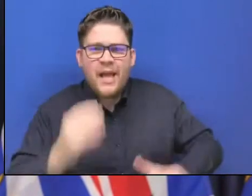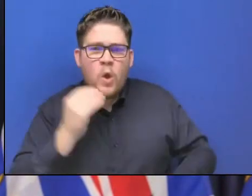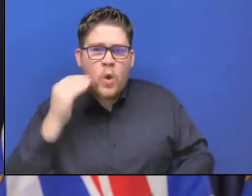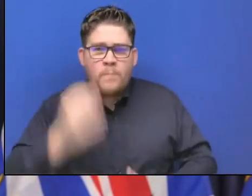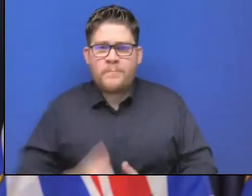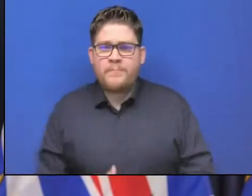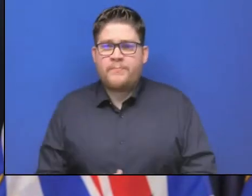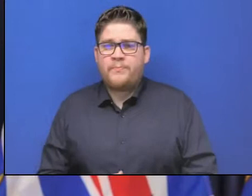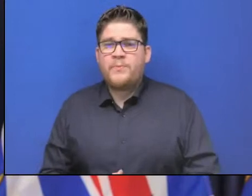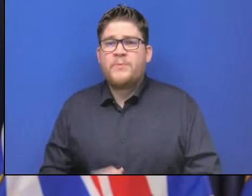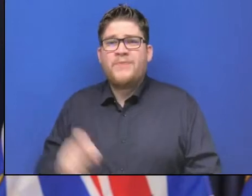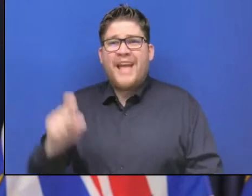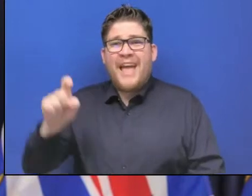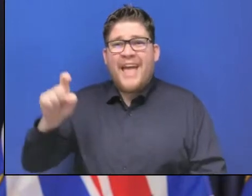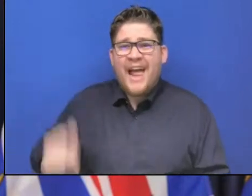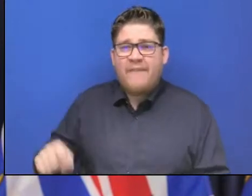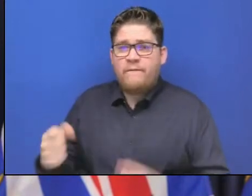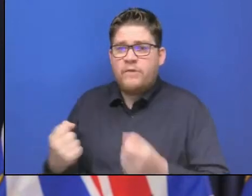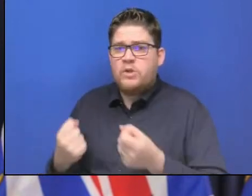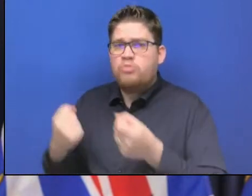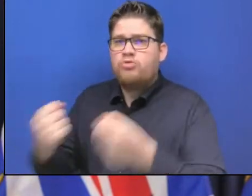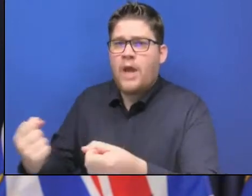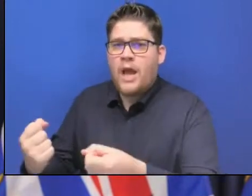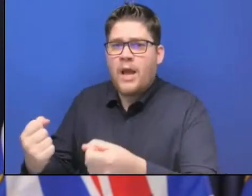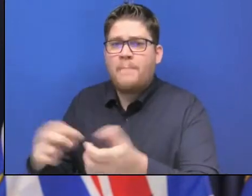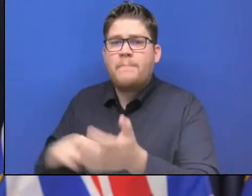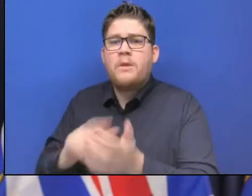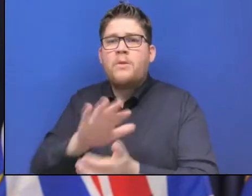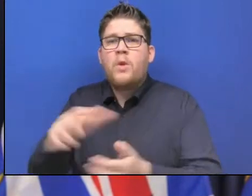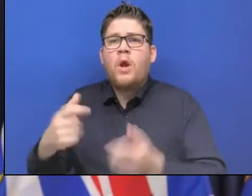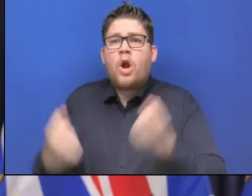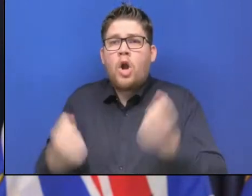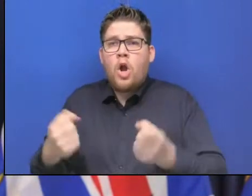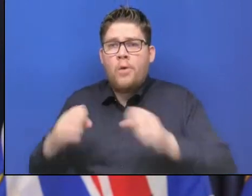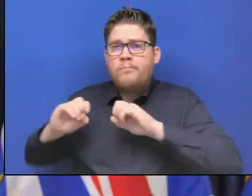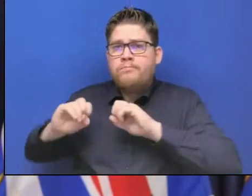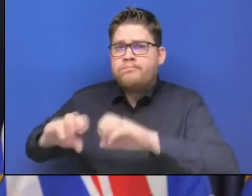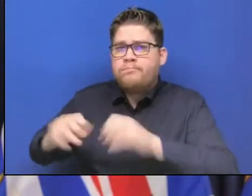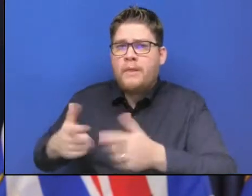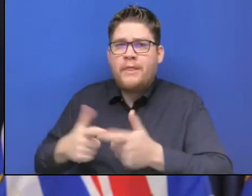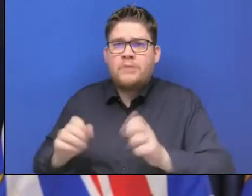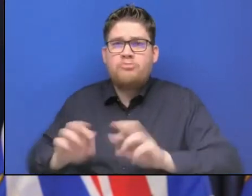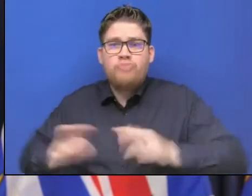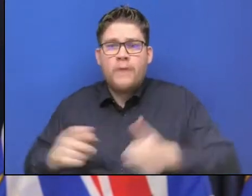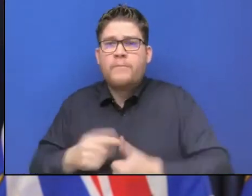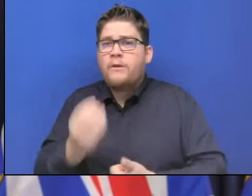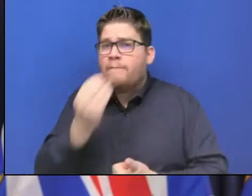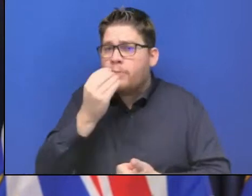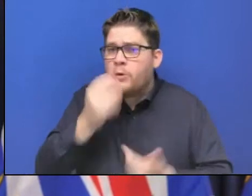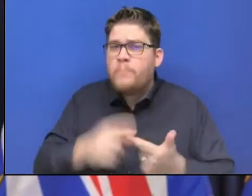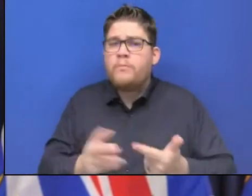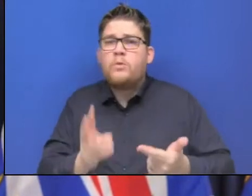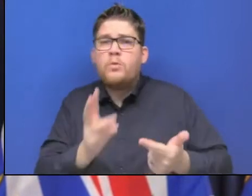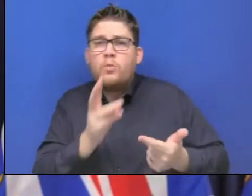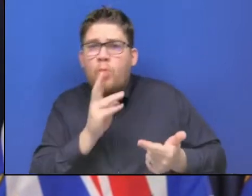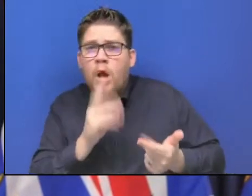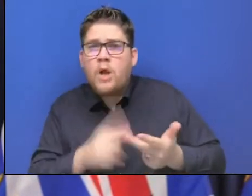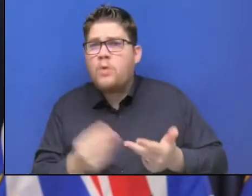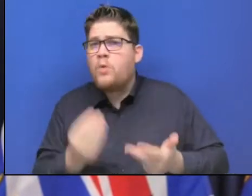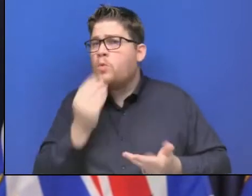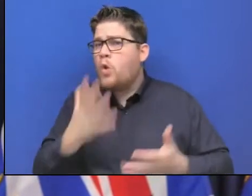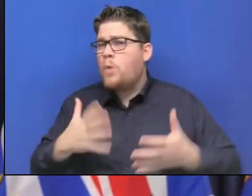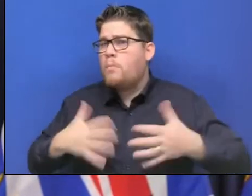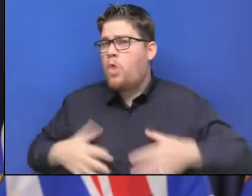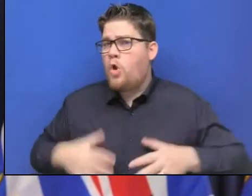and other emergency supplies. If you're in a flood-plown area, be prepared to evacuate if asked.